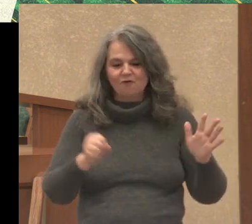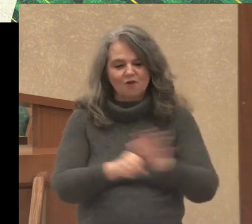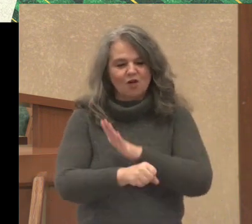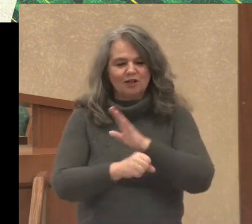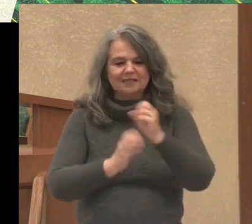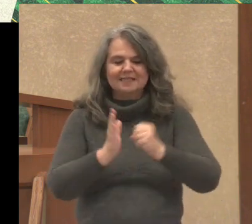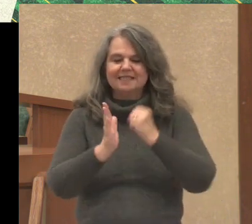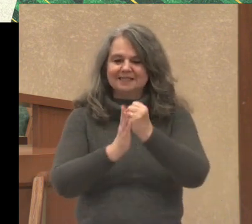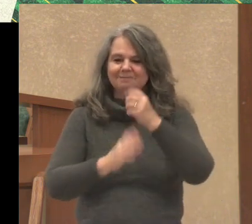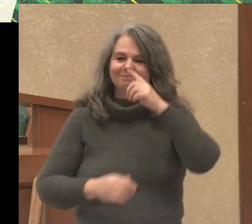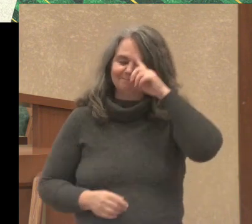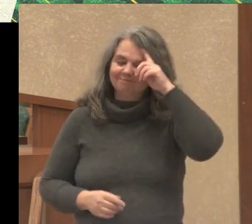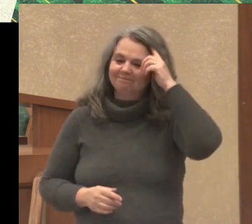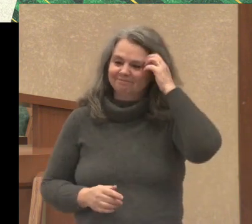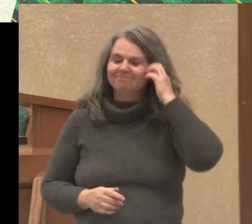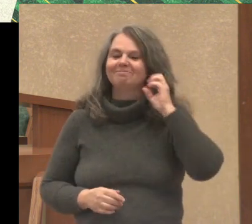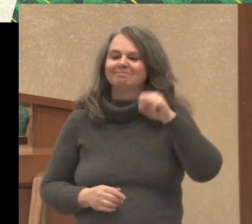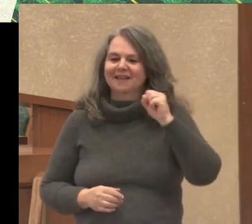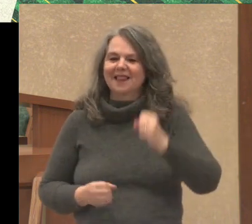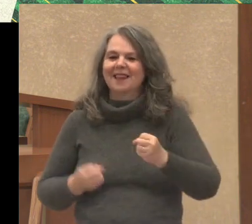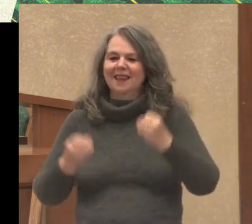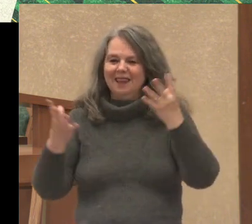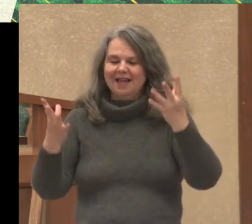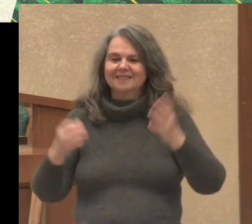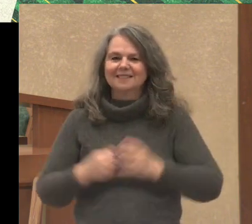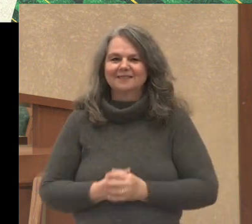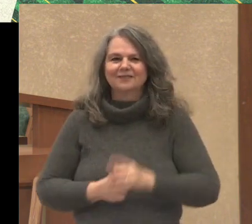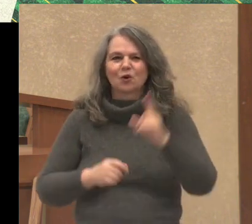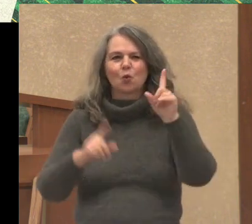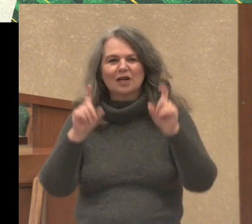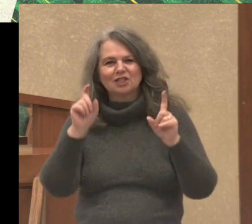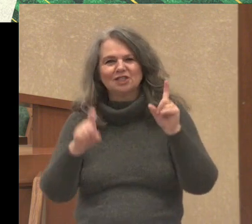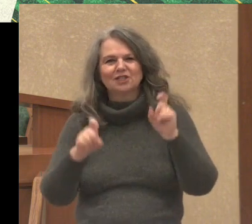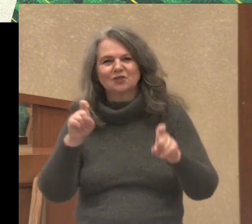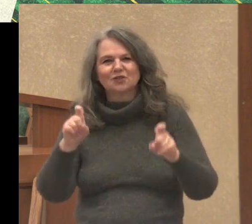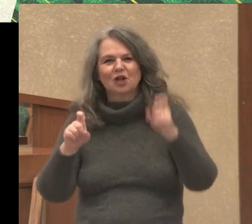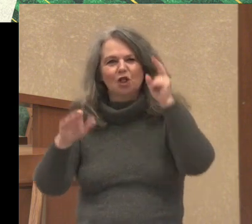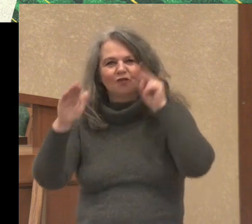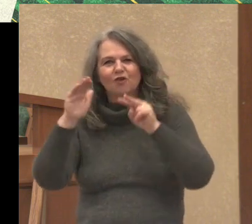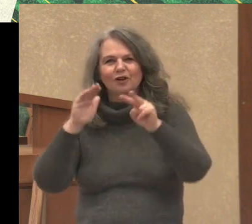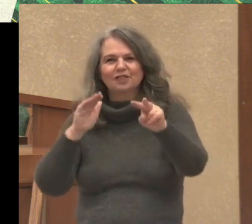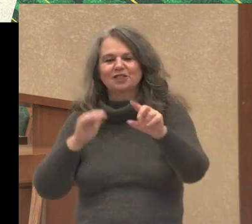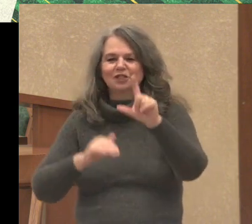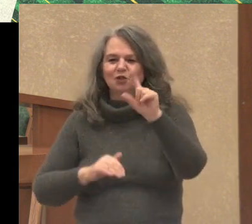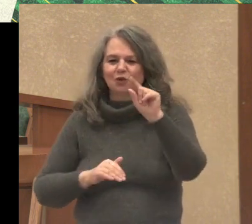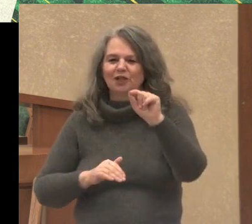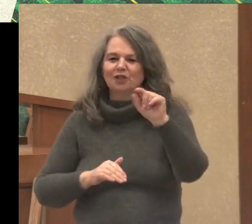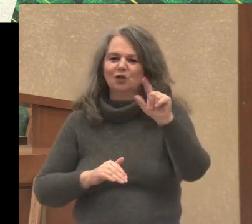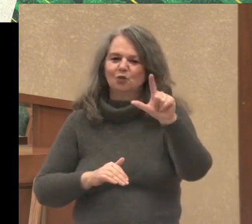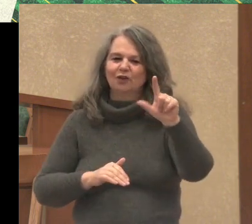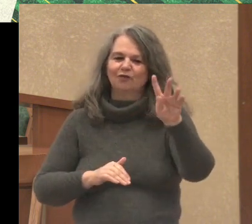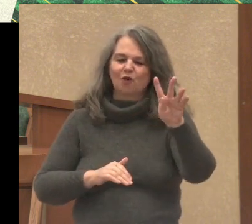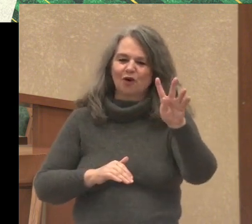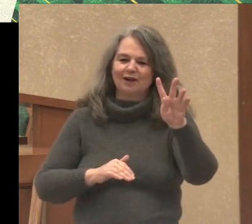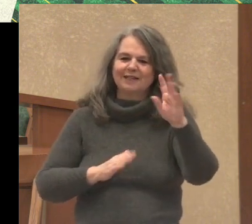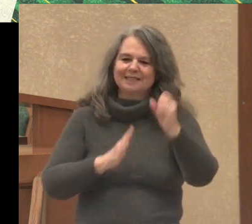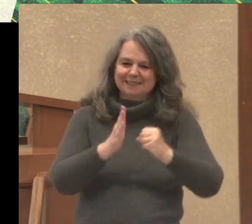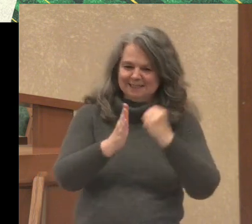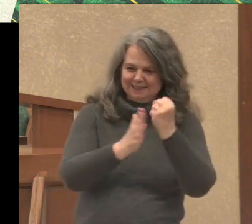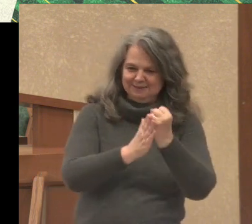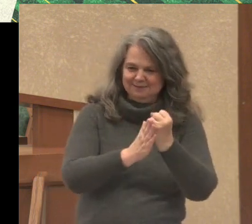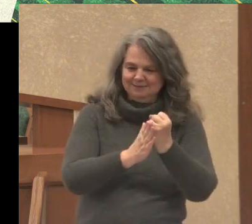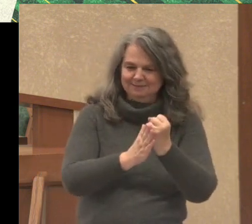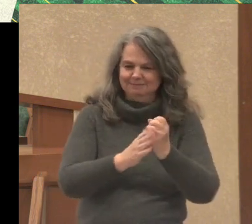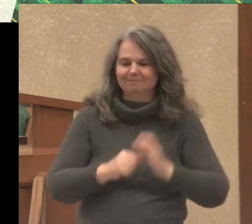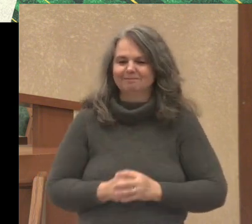Yes, there are a lot of open-ended questions when looking forward to the 2024 season. But even